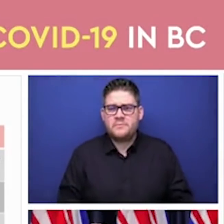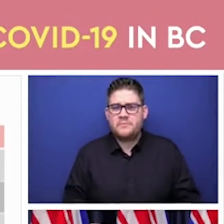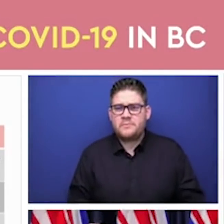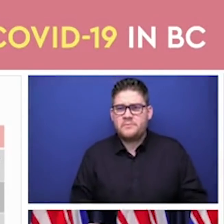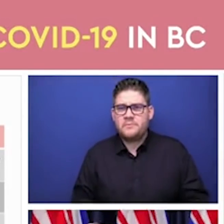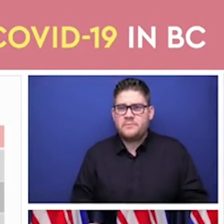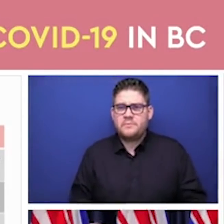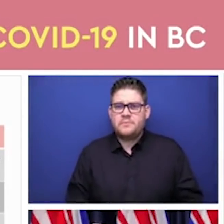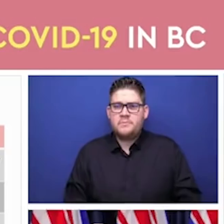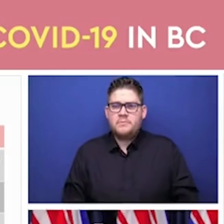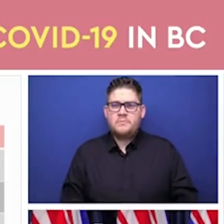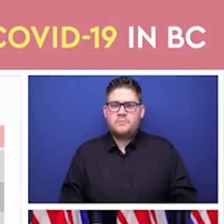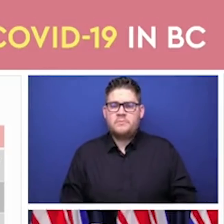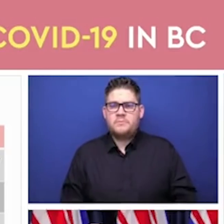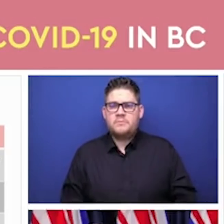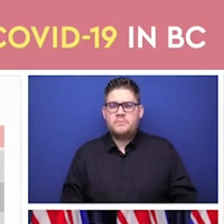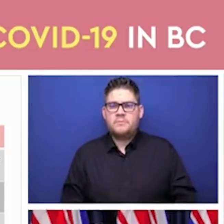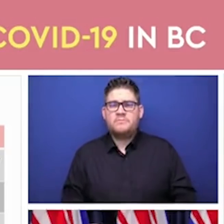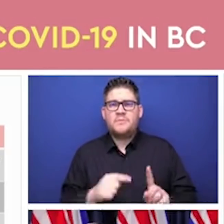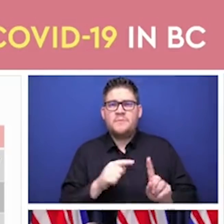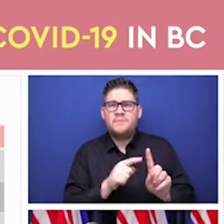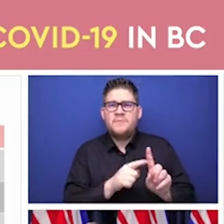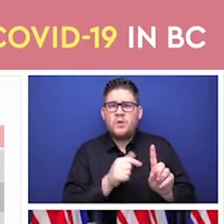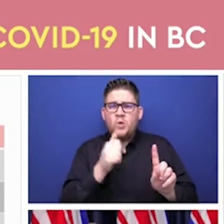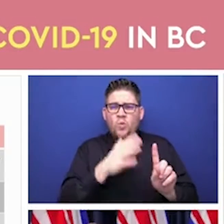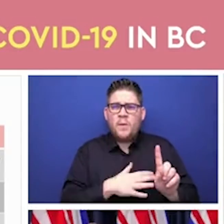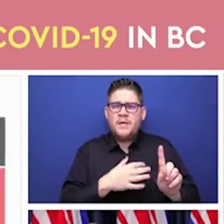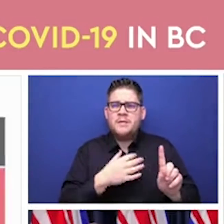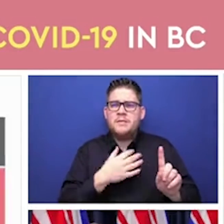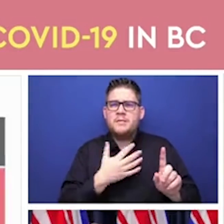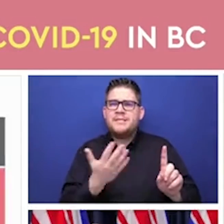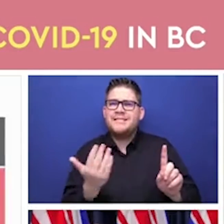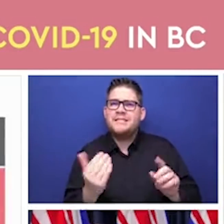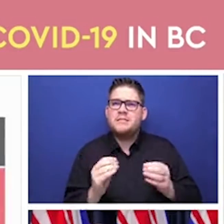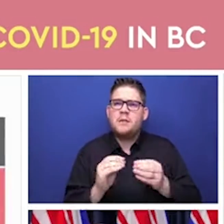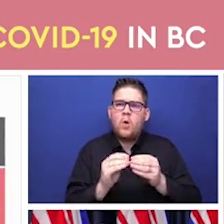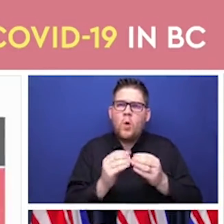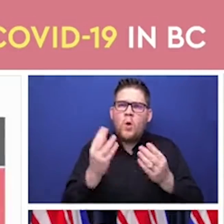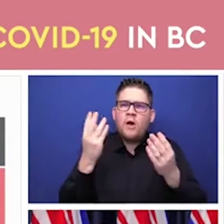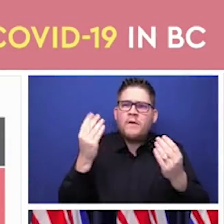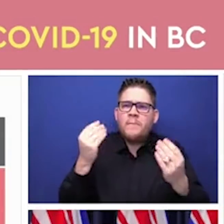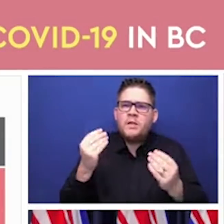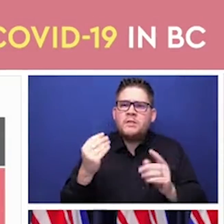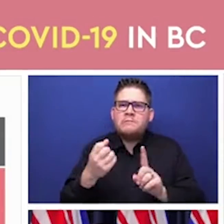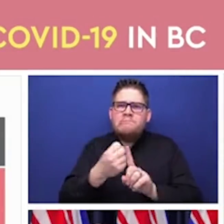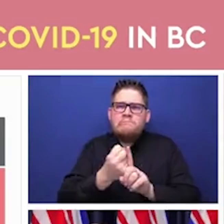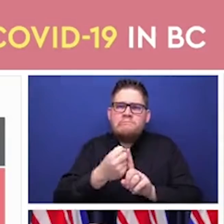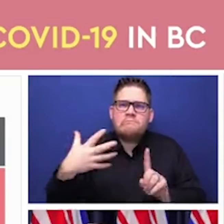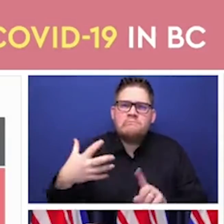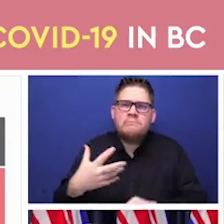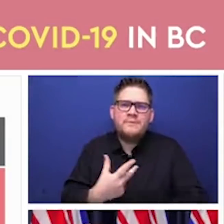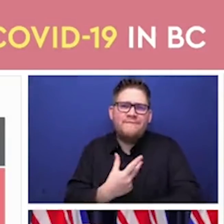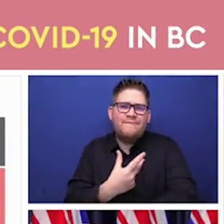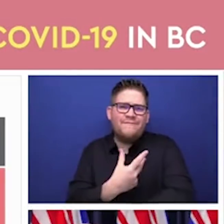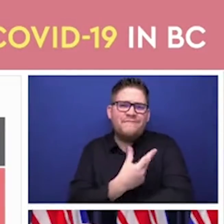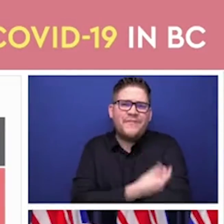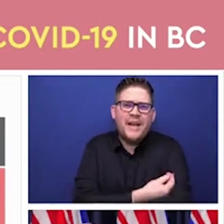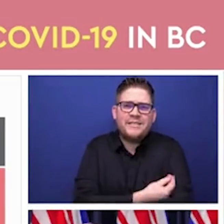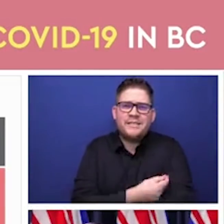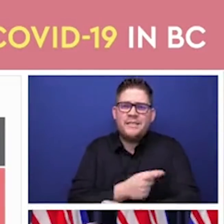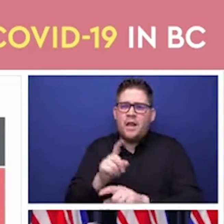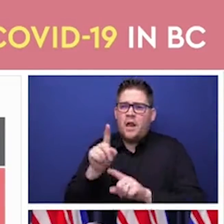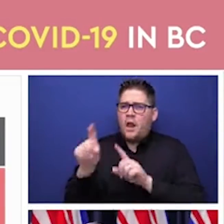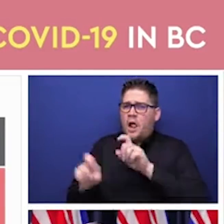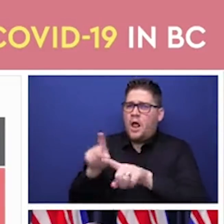And also go on health authority, the BCCDC website and the government website. So this next slide is